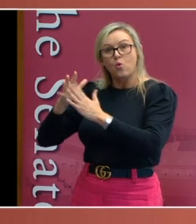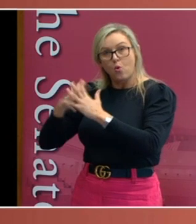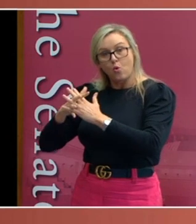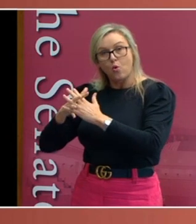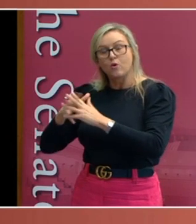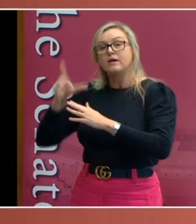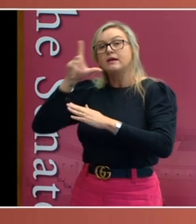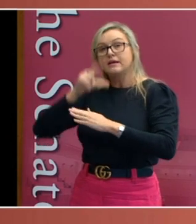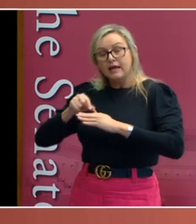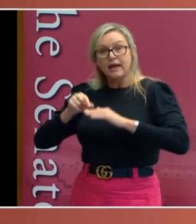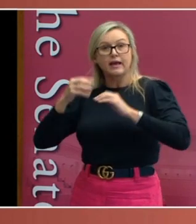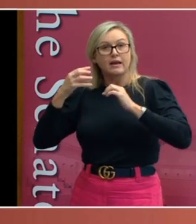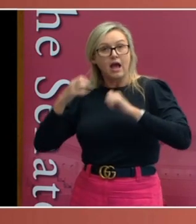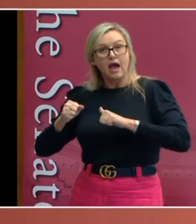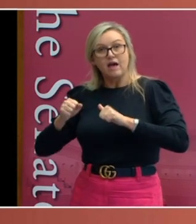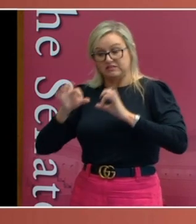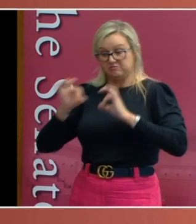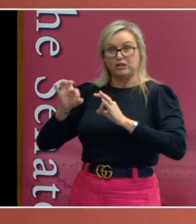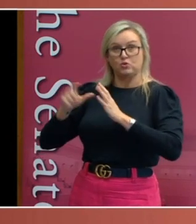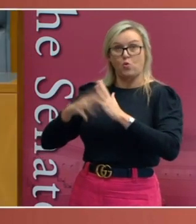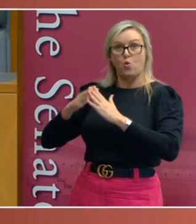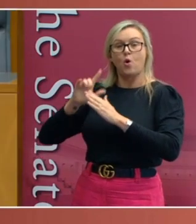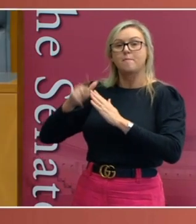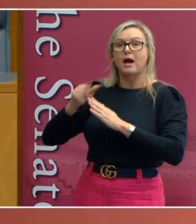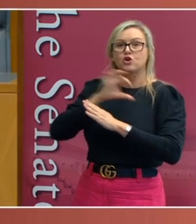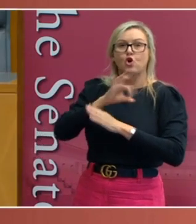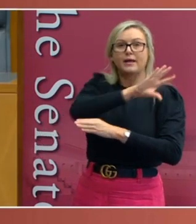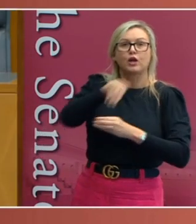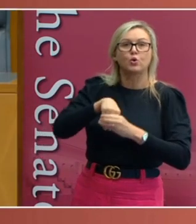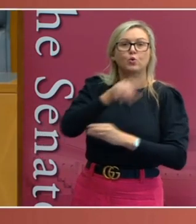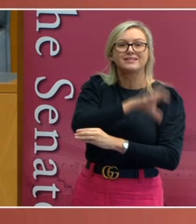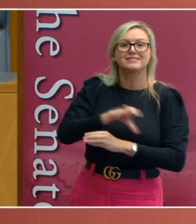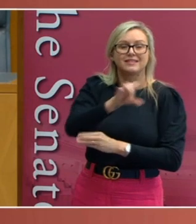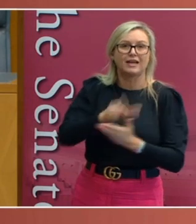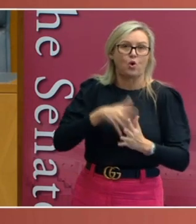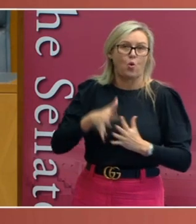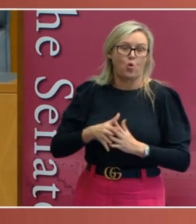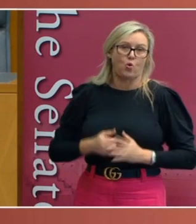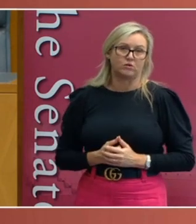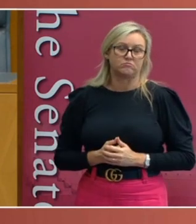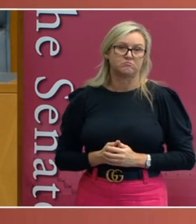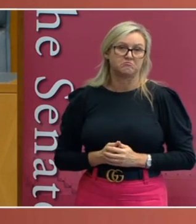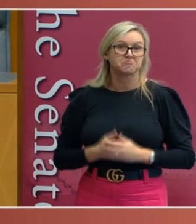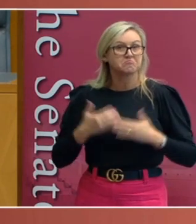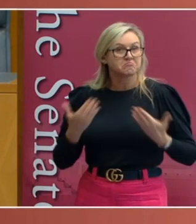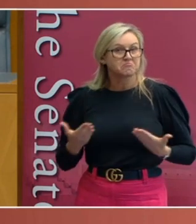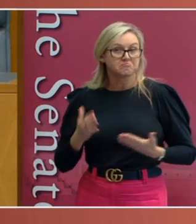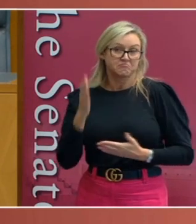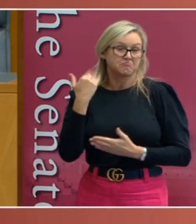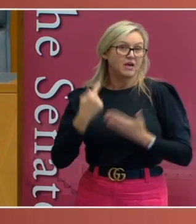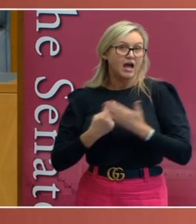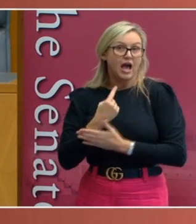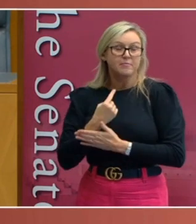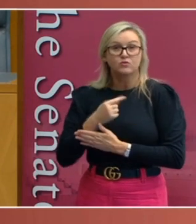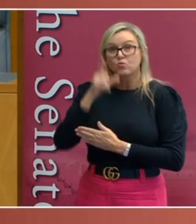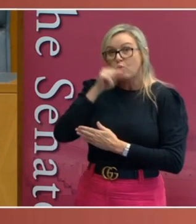exclusion of state law within that field. So, could that have been done by the Commonwealth in a way that excluded